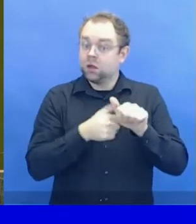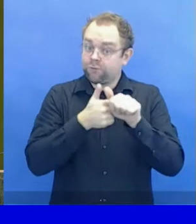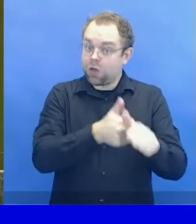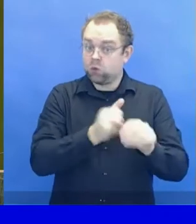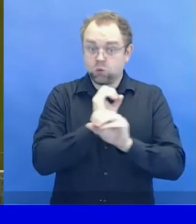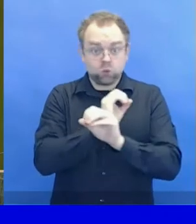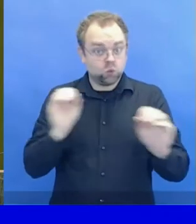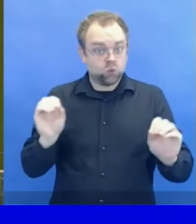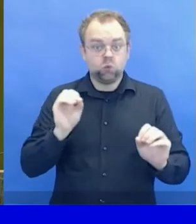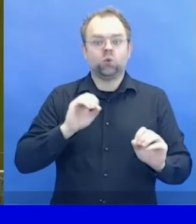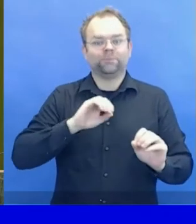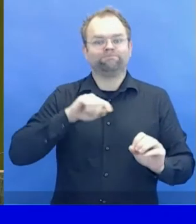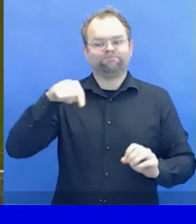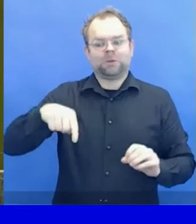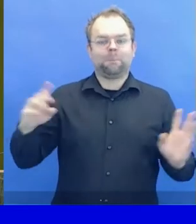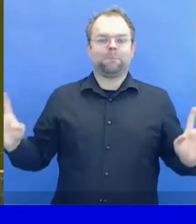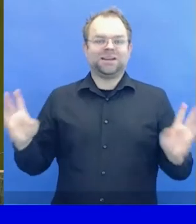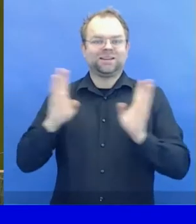resumption.